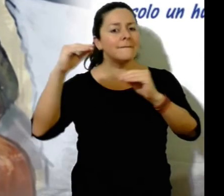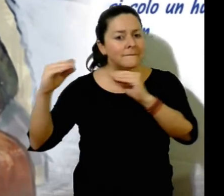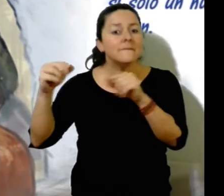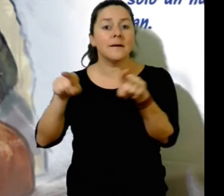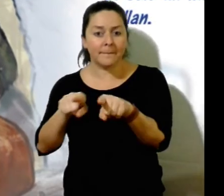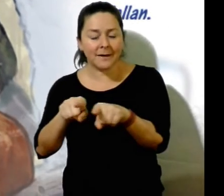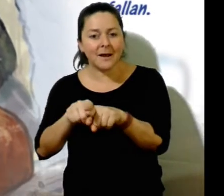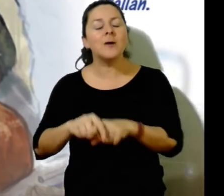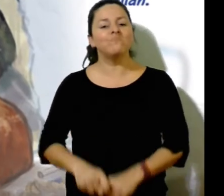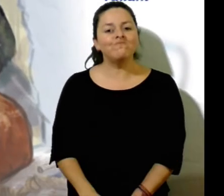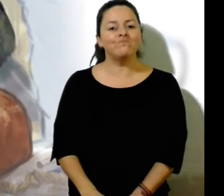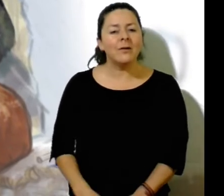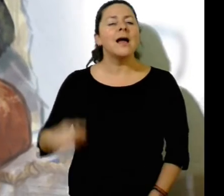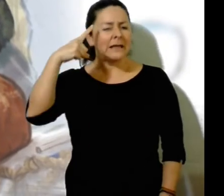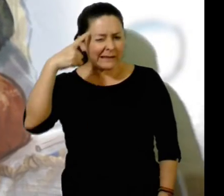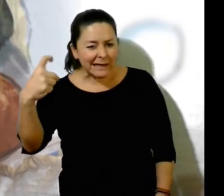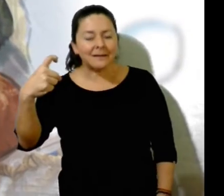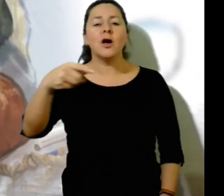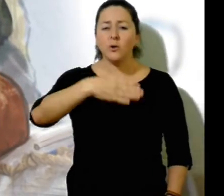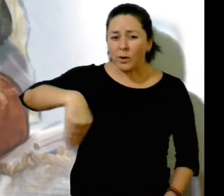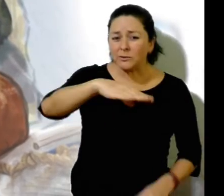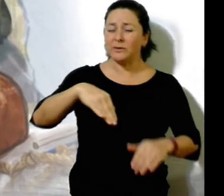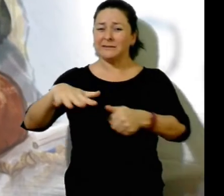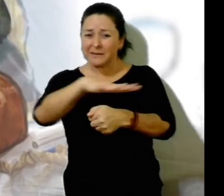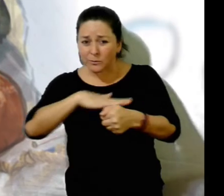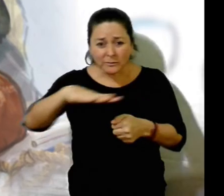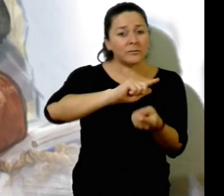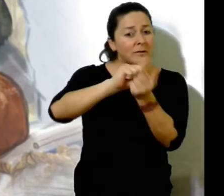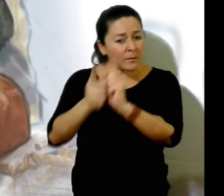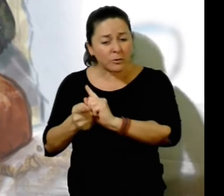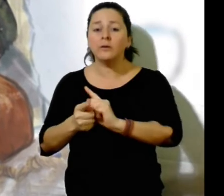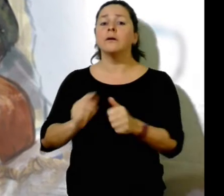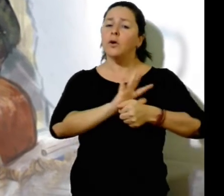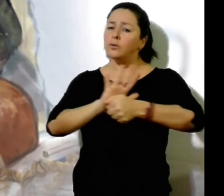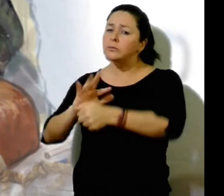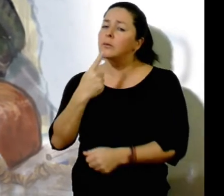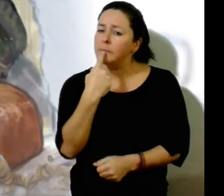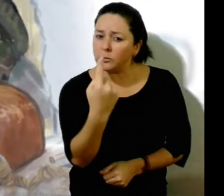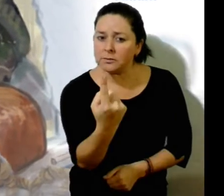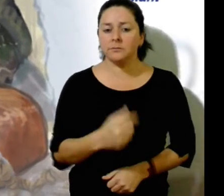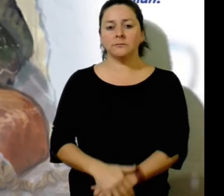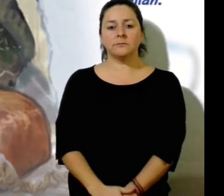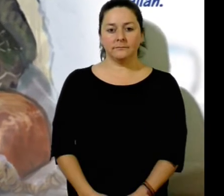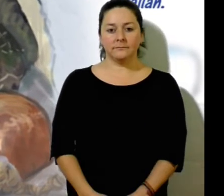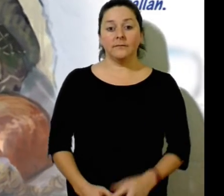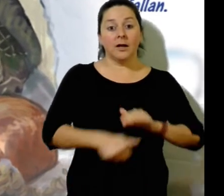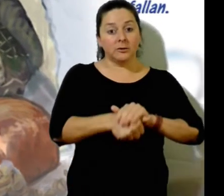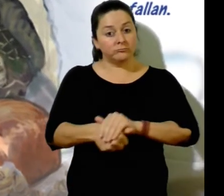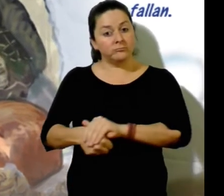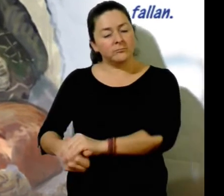Karapada's view of humans has changed. Hun asks, Do you think our situation will change?